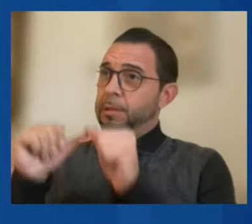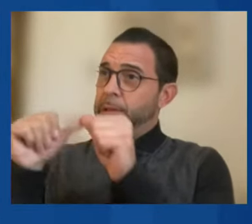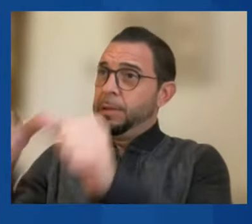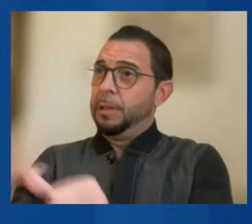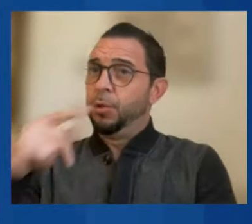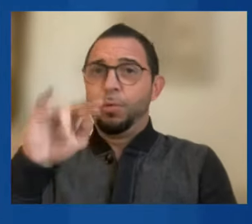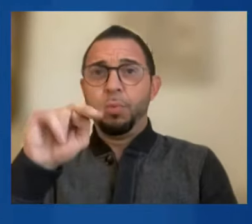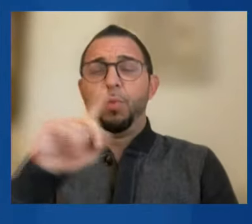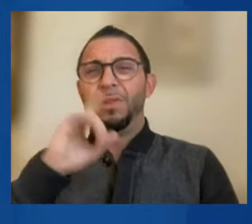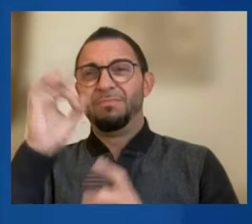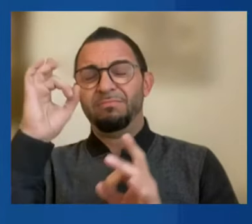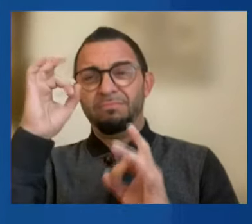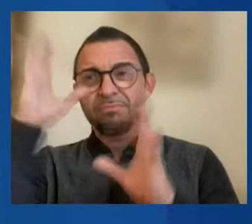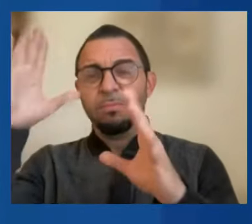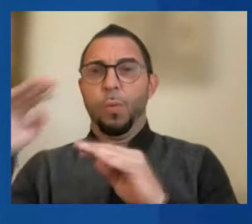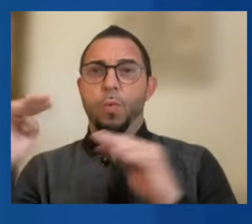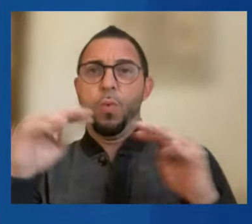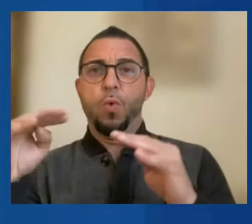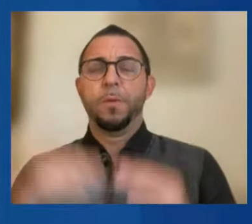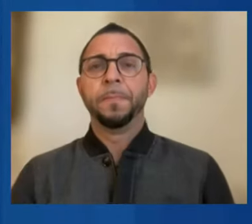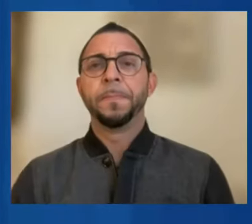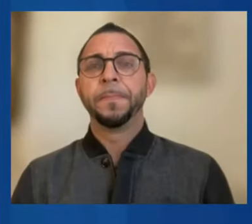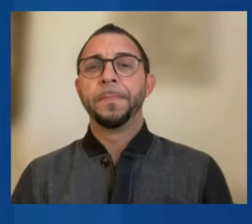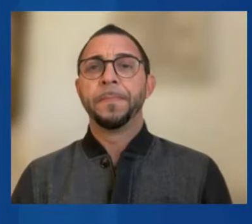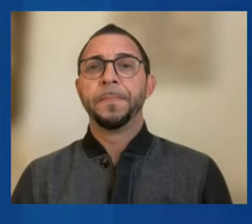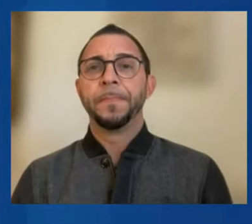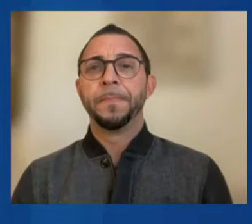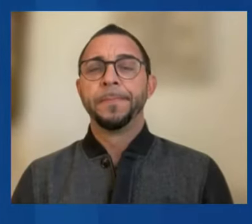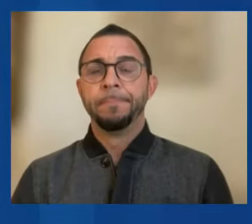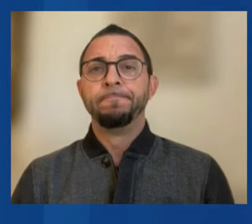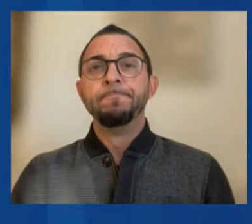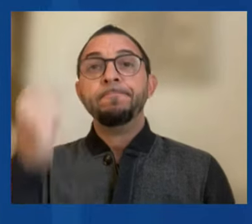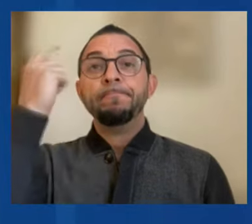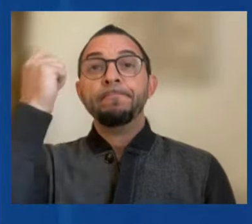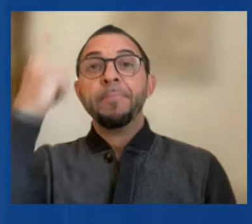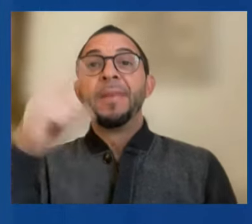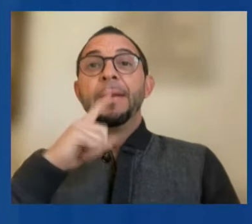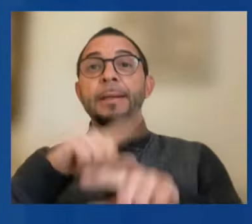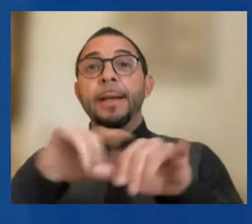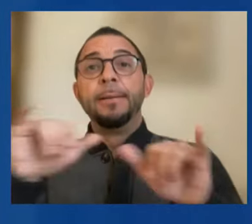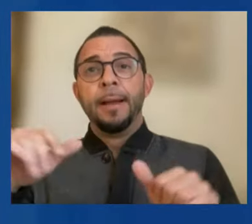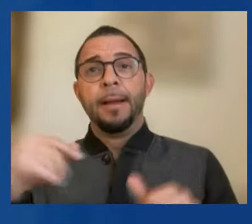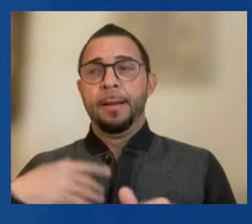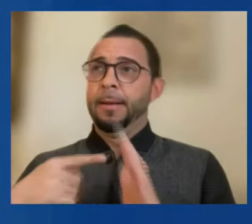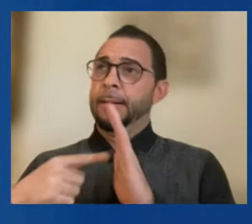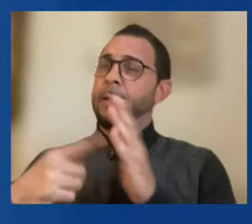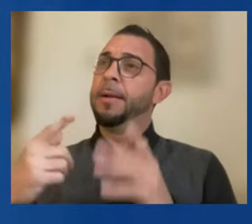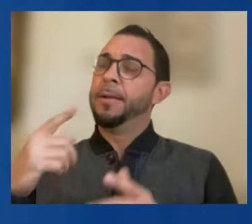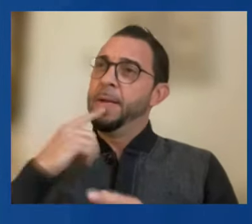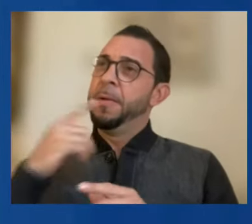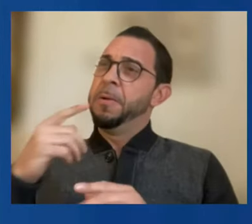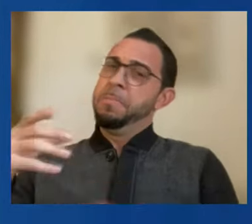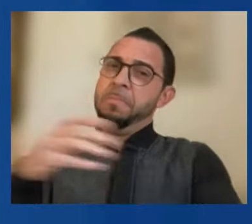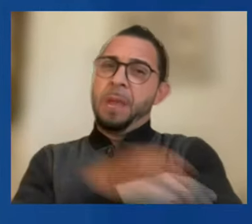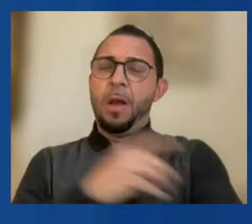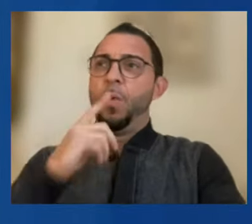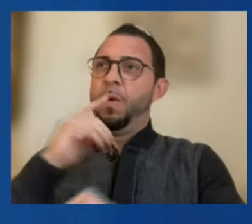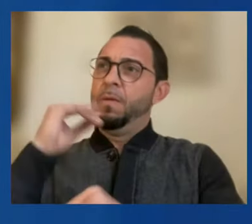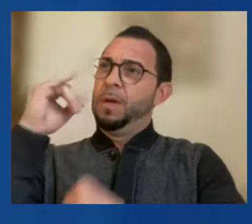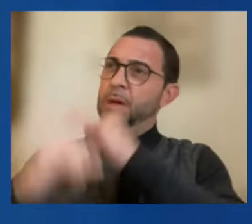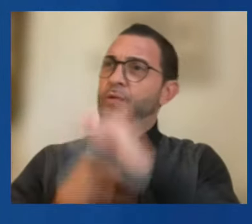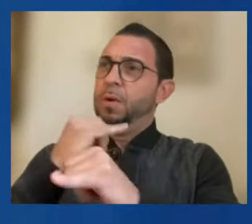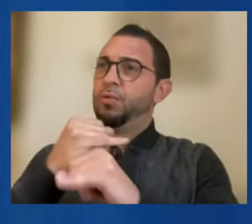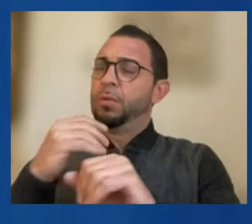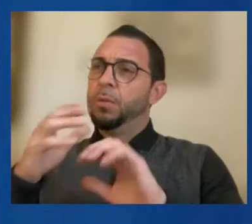war. At the same time, we are marshalling the power of international cooperation to